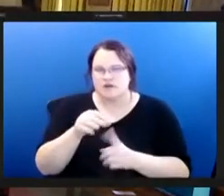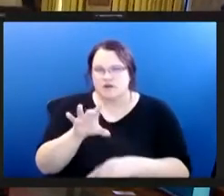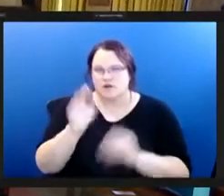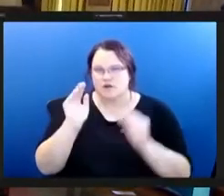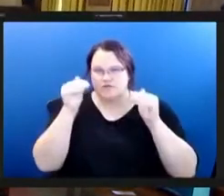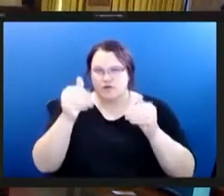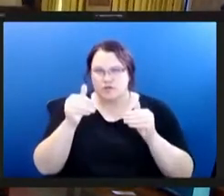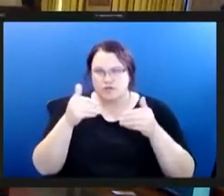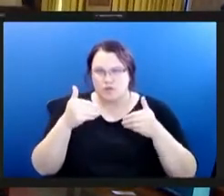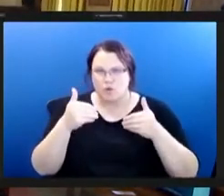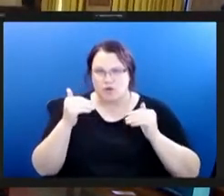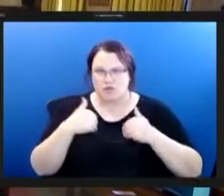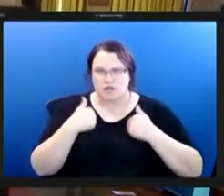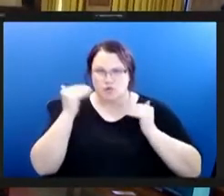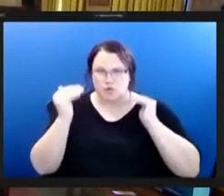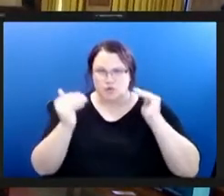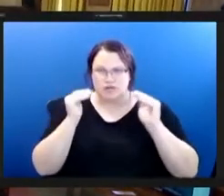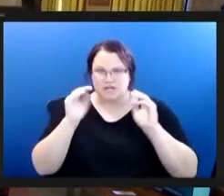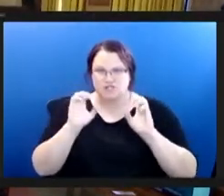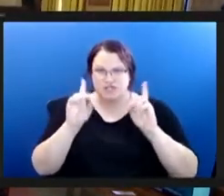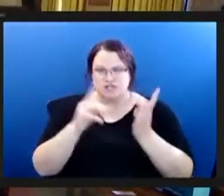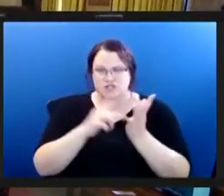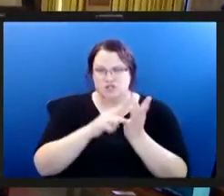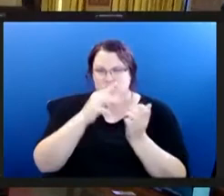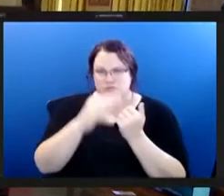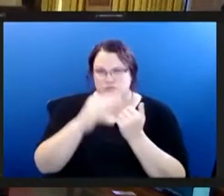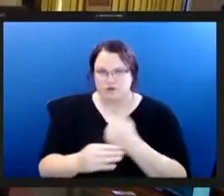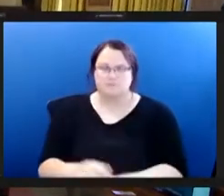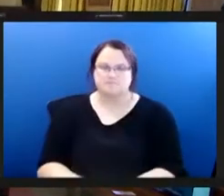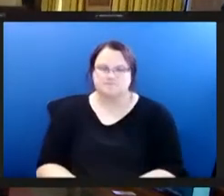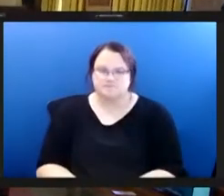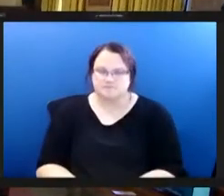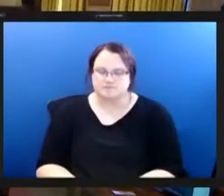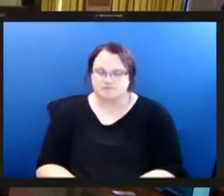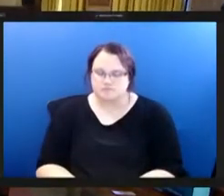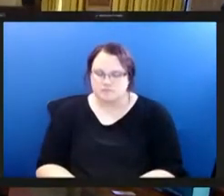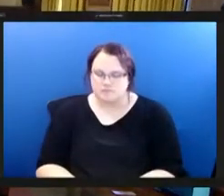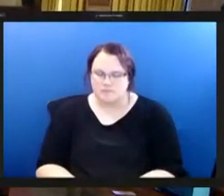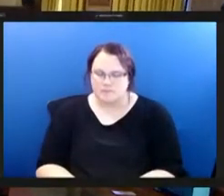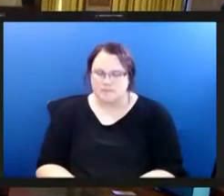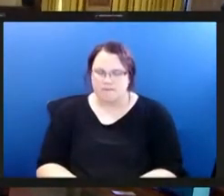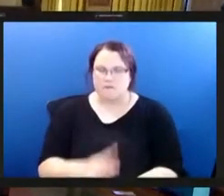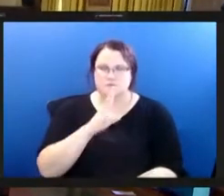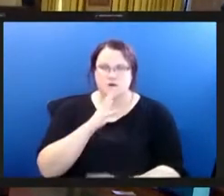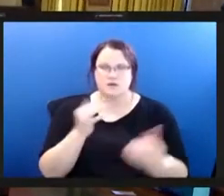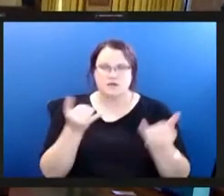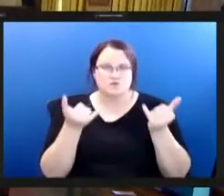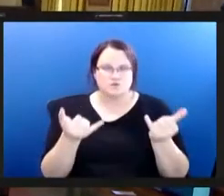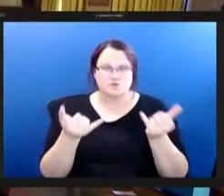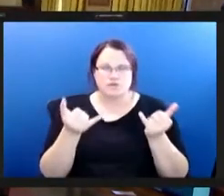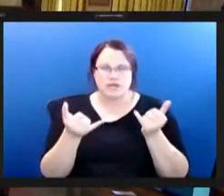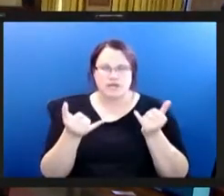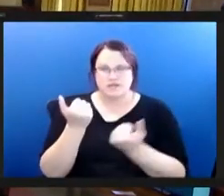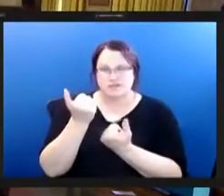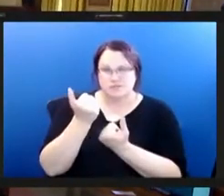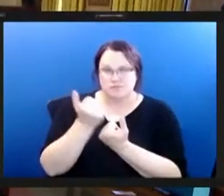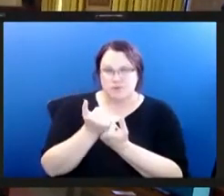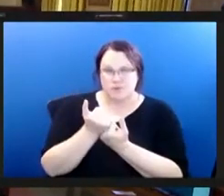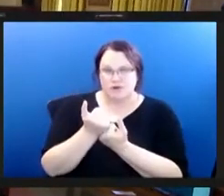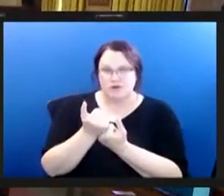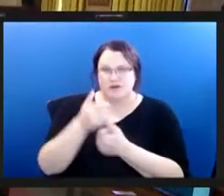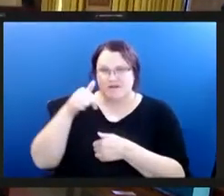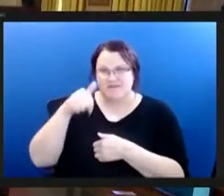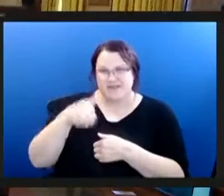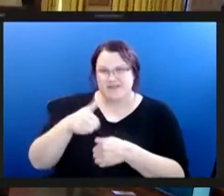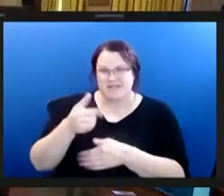programs um and i'm speaking today um in support of the food justice fund